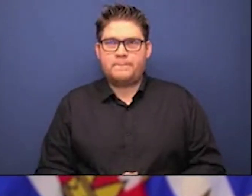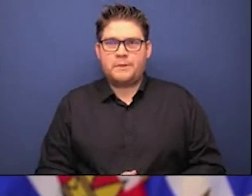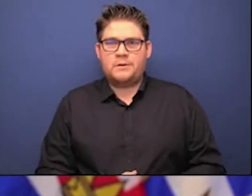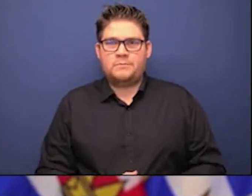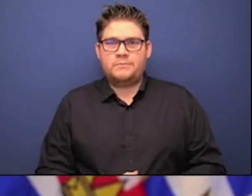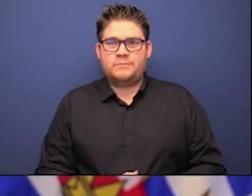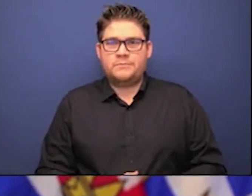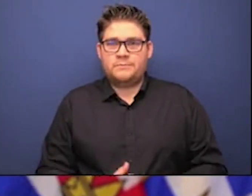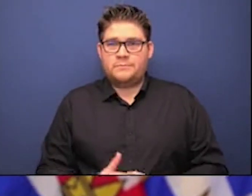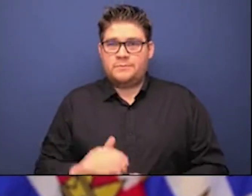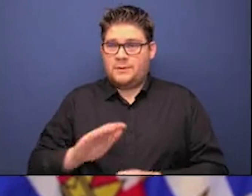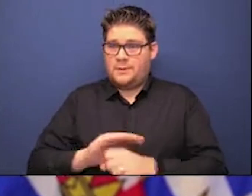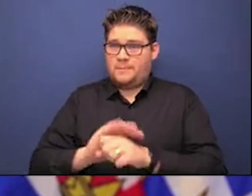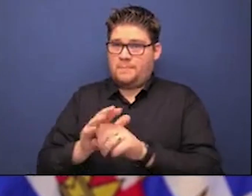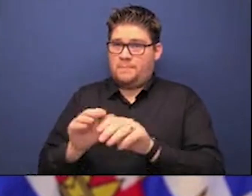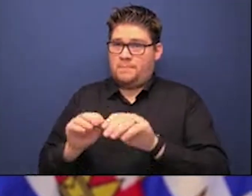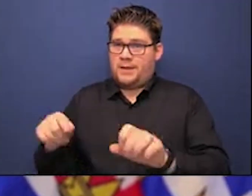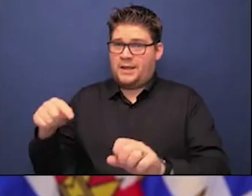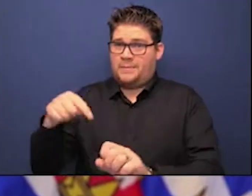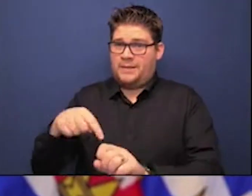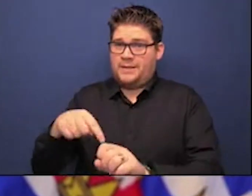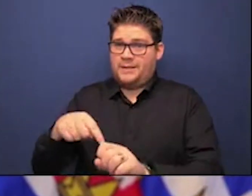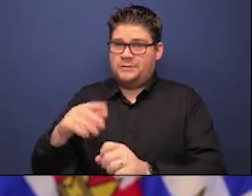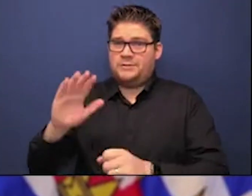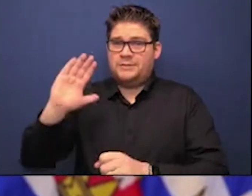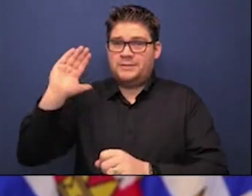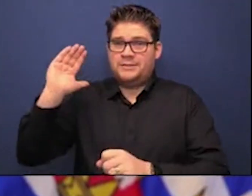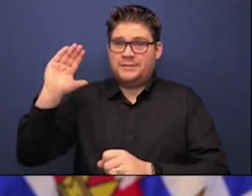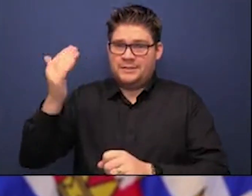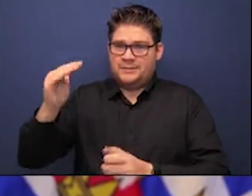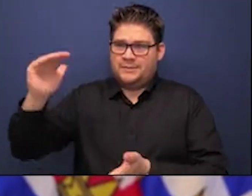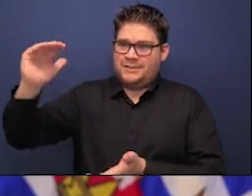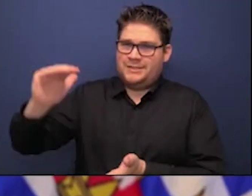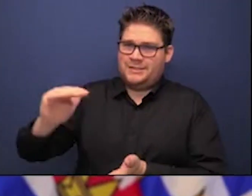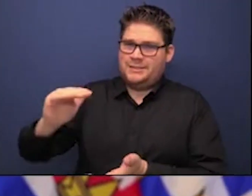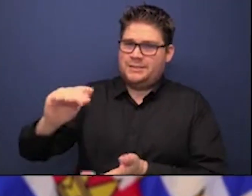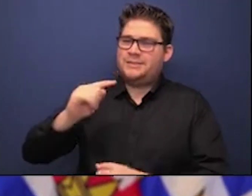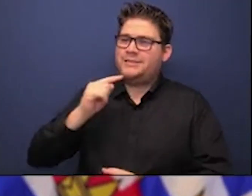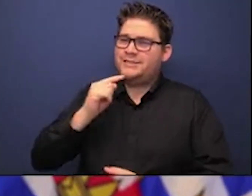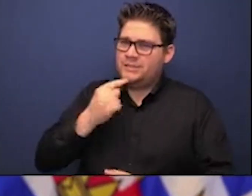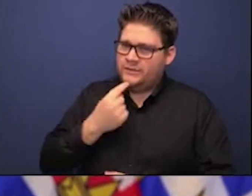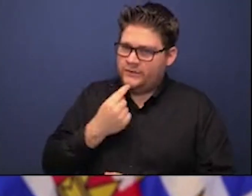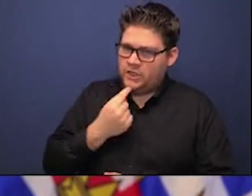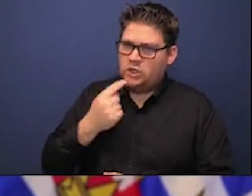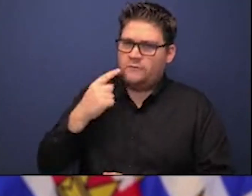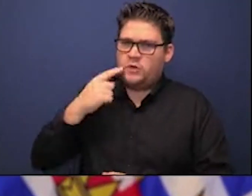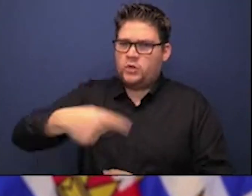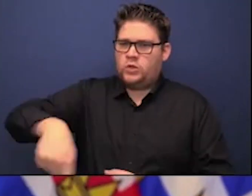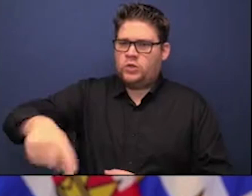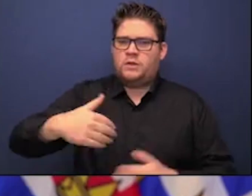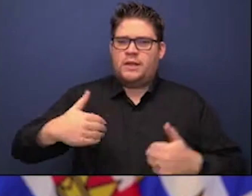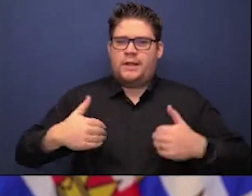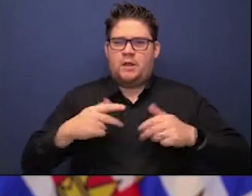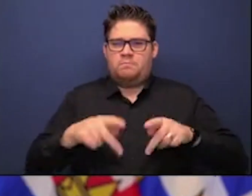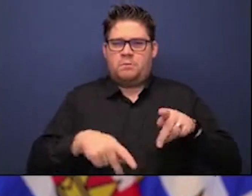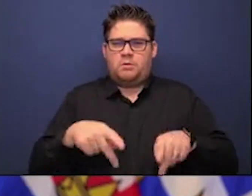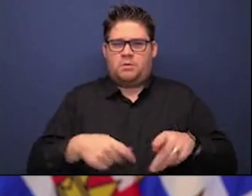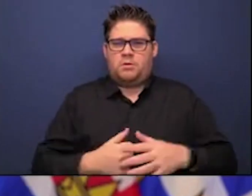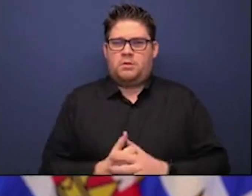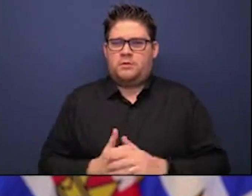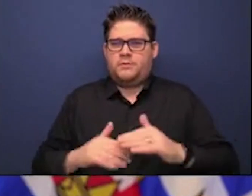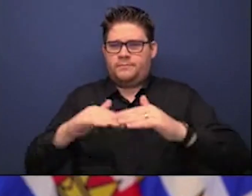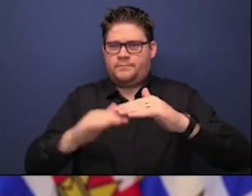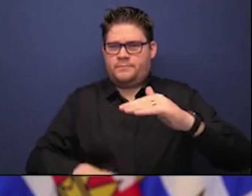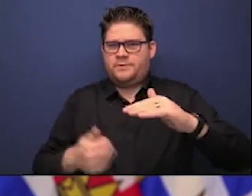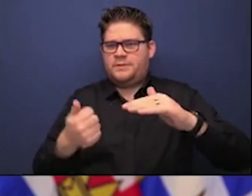seem to have as much of a severe effect on young people, particularly children under 10. And we say 10 because that's the age group that most